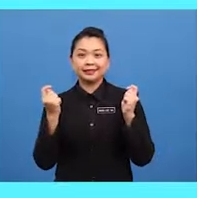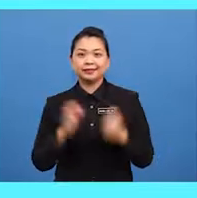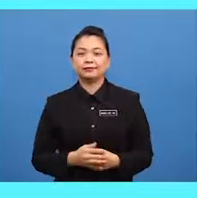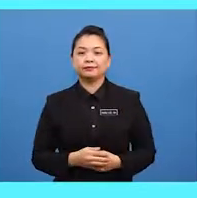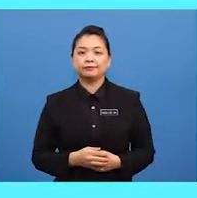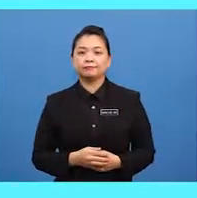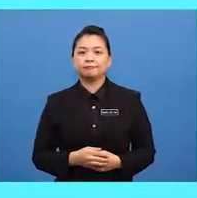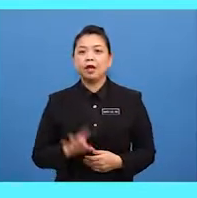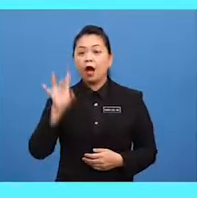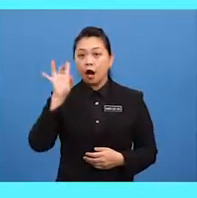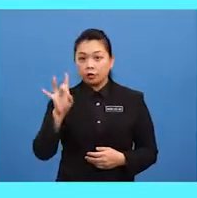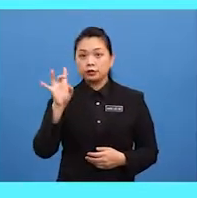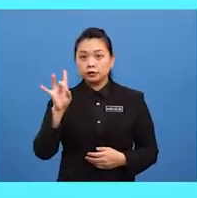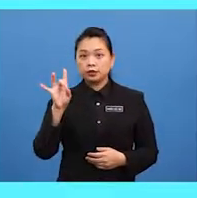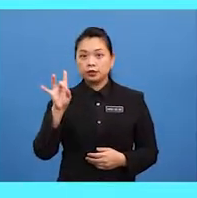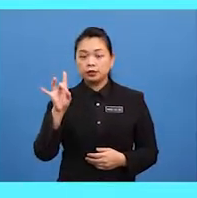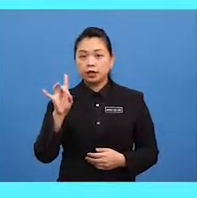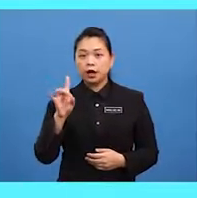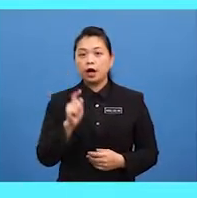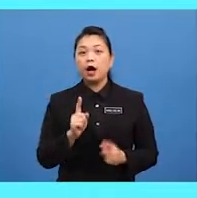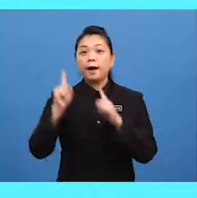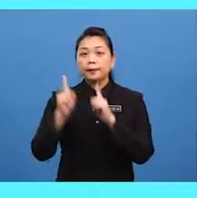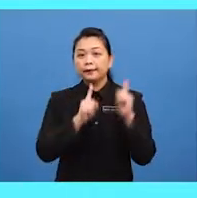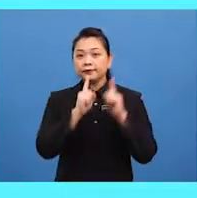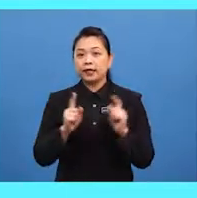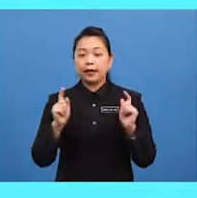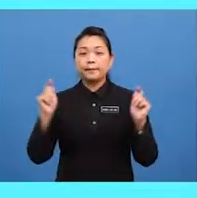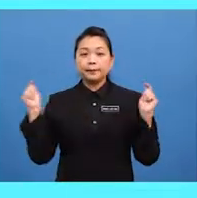eight birthday party in fact